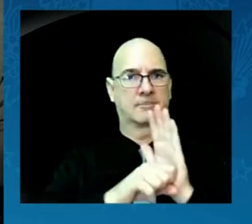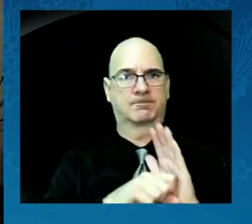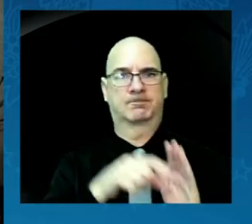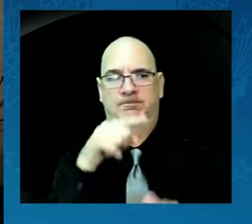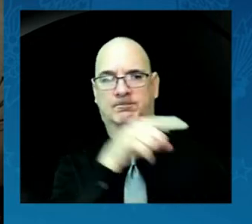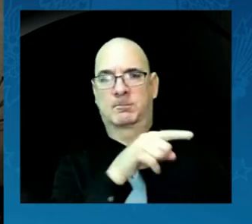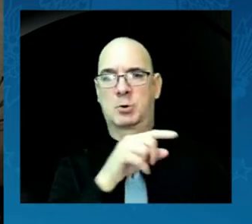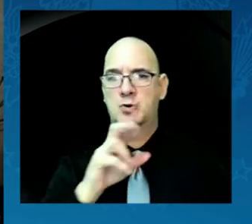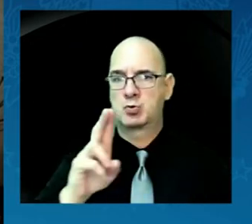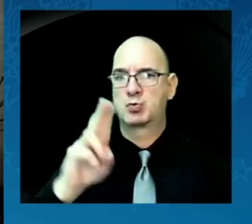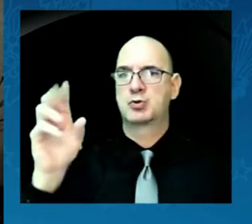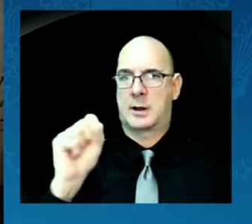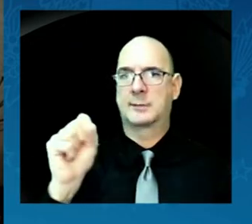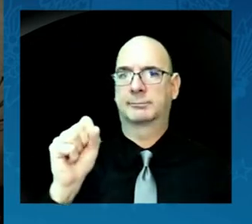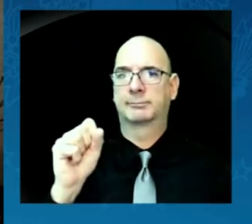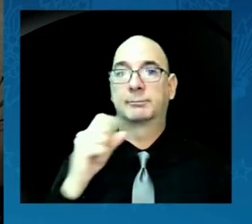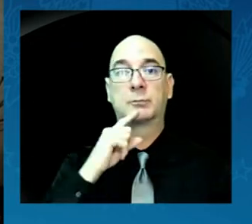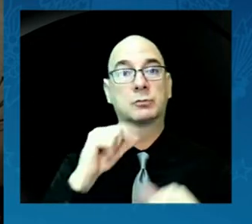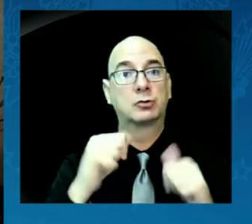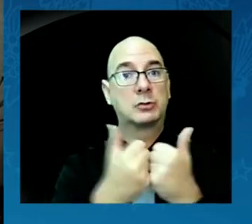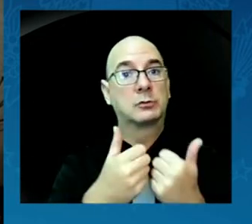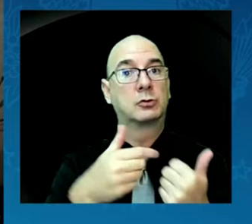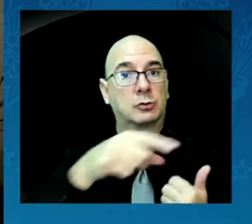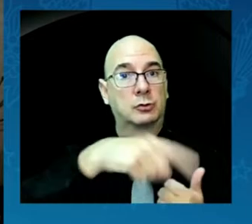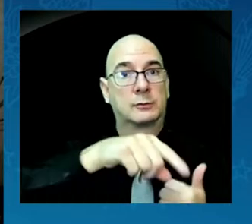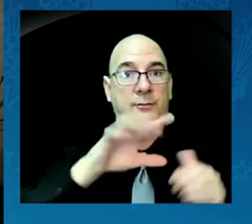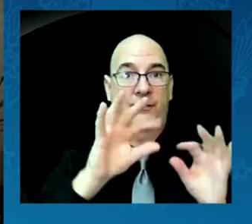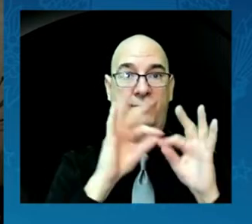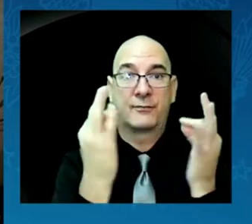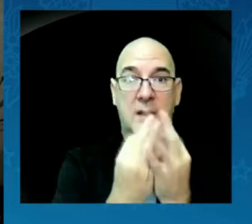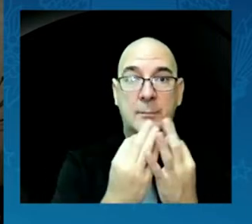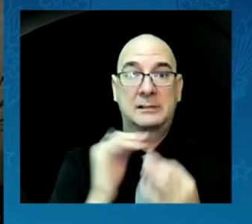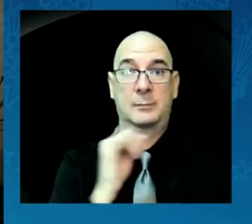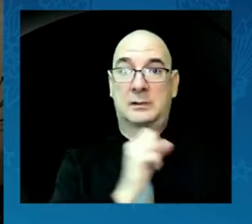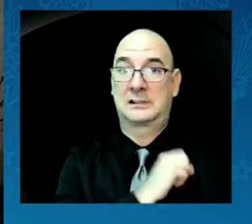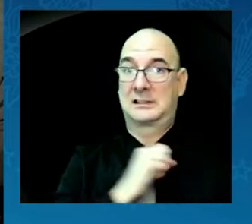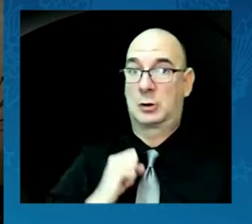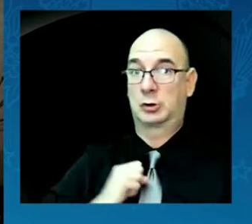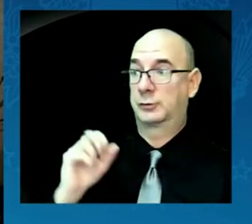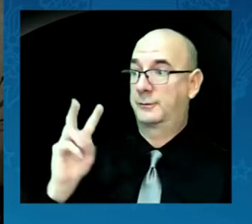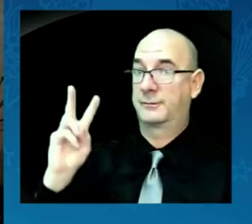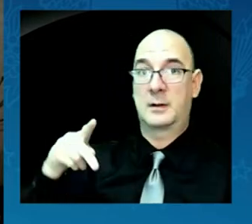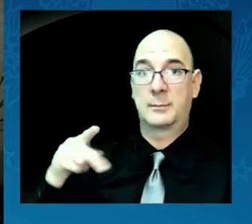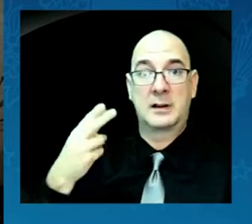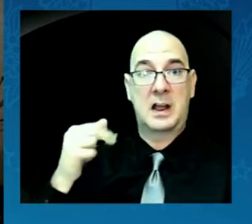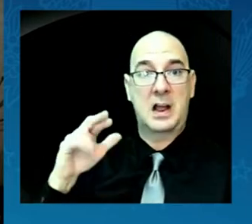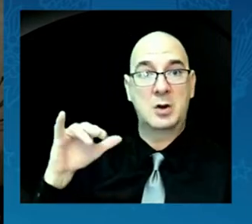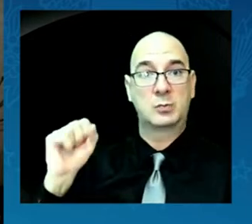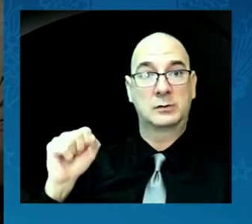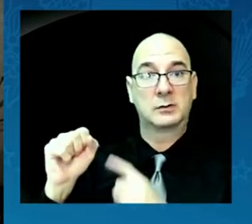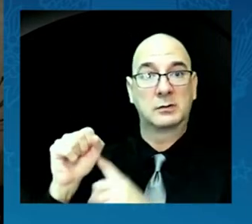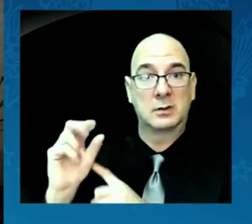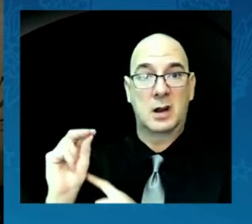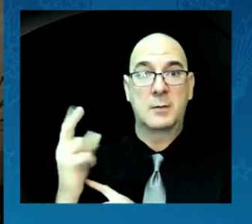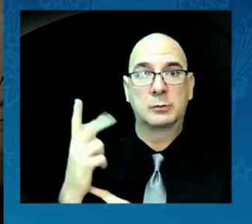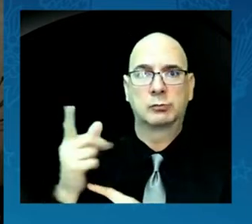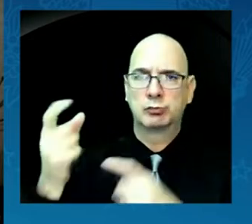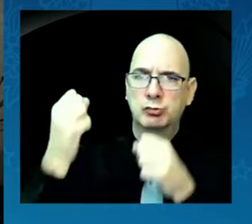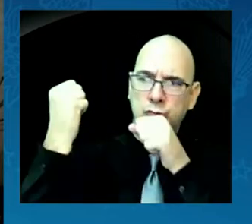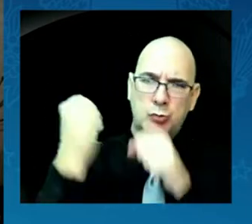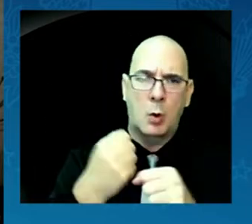As Senator, Vice President Harris was a strong supporter and champion of the Senate Democrats' Violence Against Women Act,